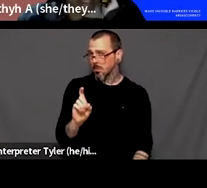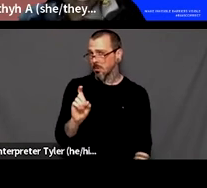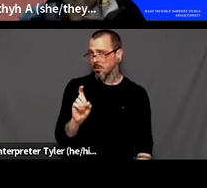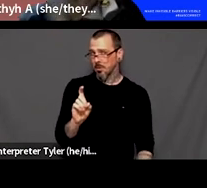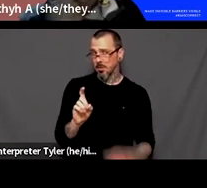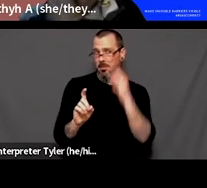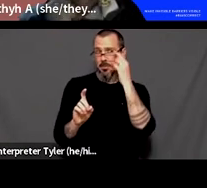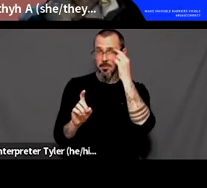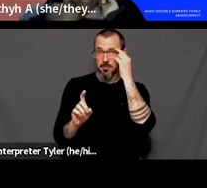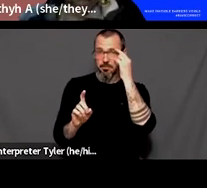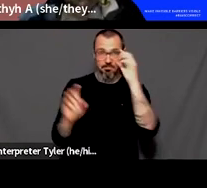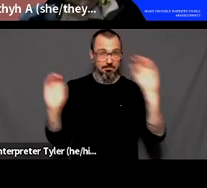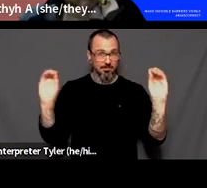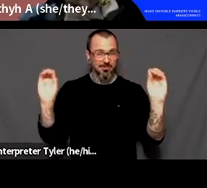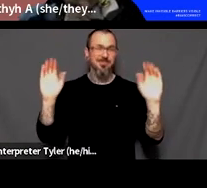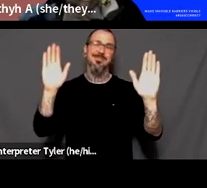Wonderful.